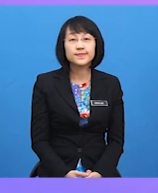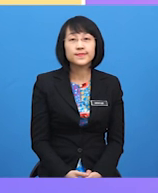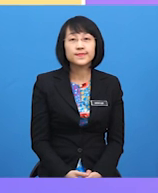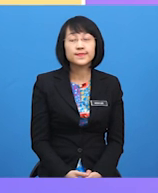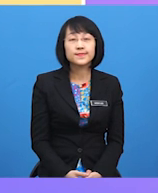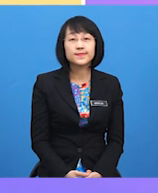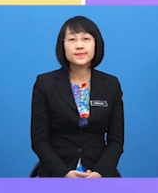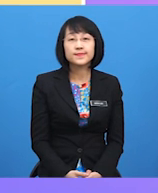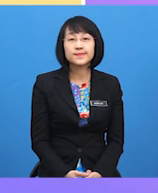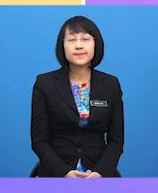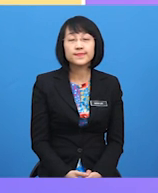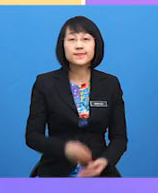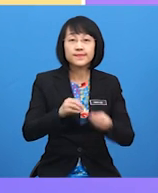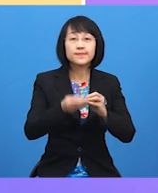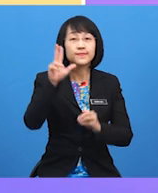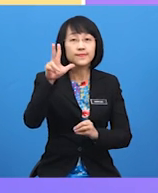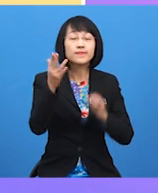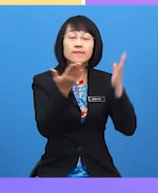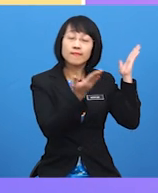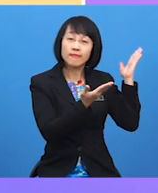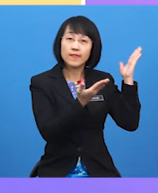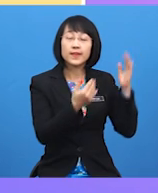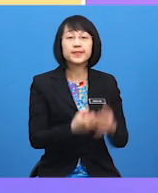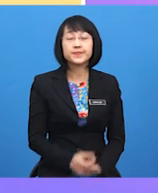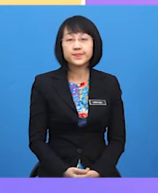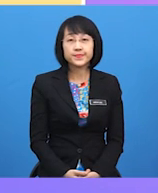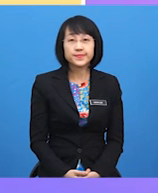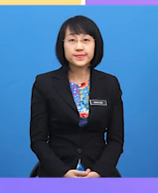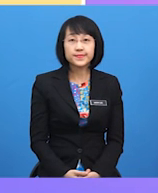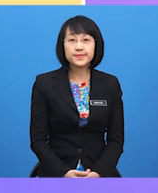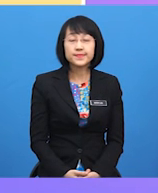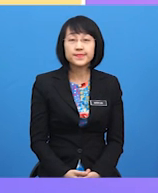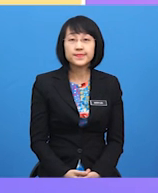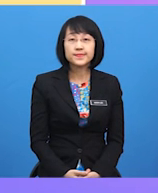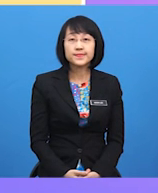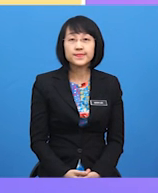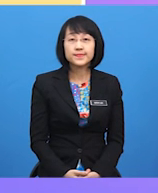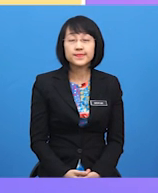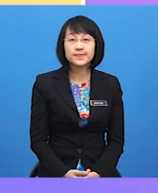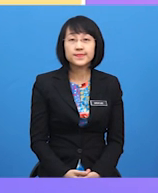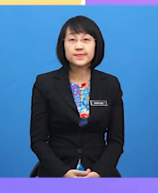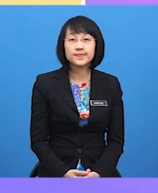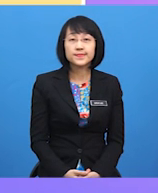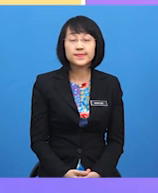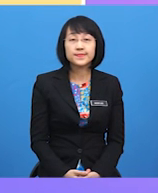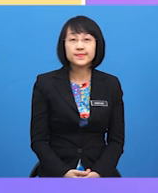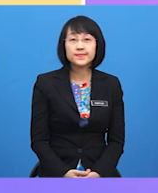The tickets were expensive. The cafe was expensive.